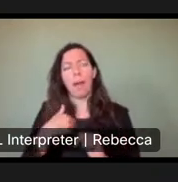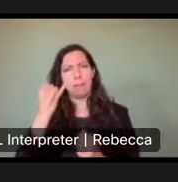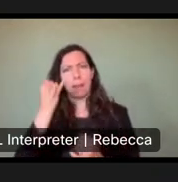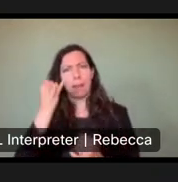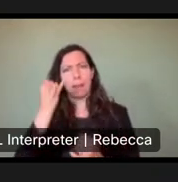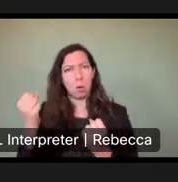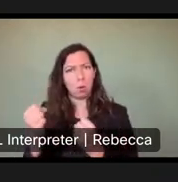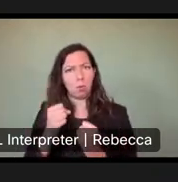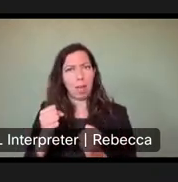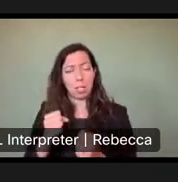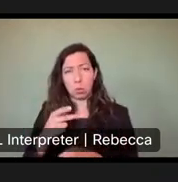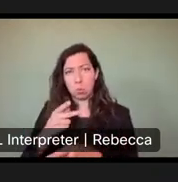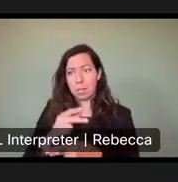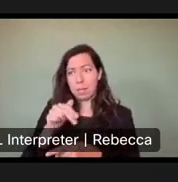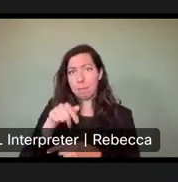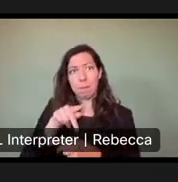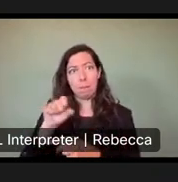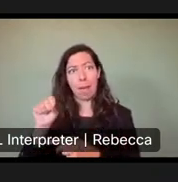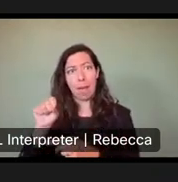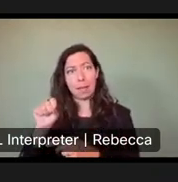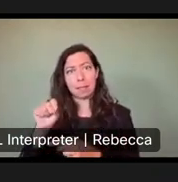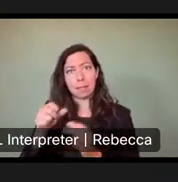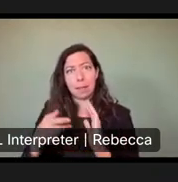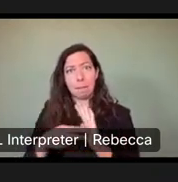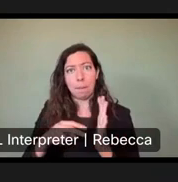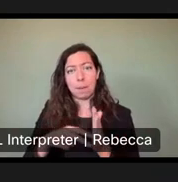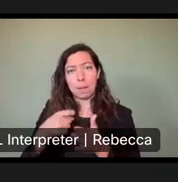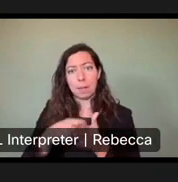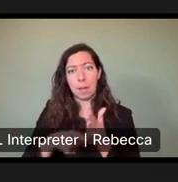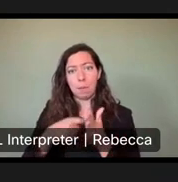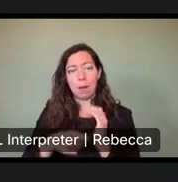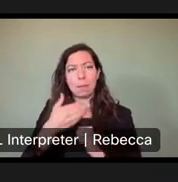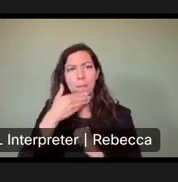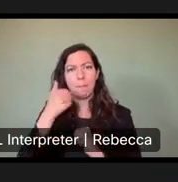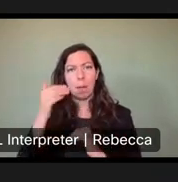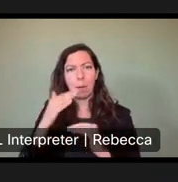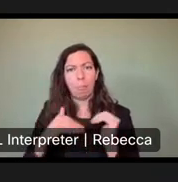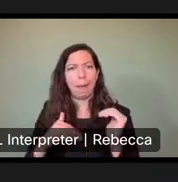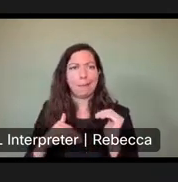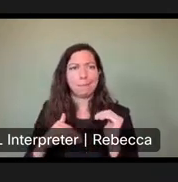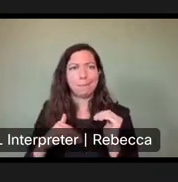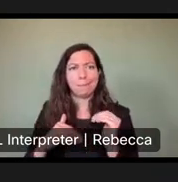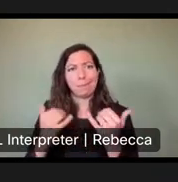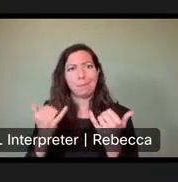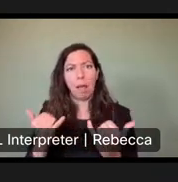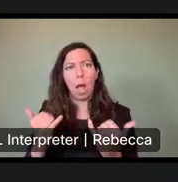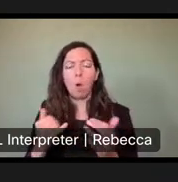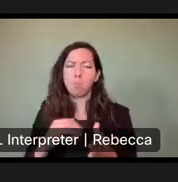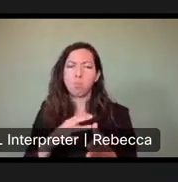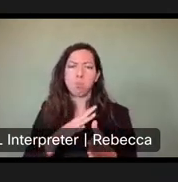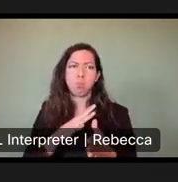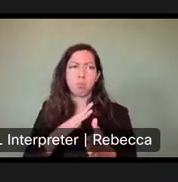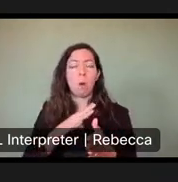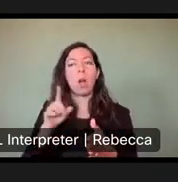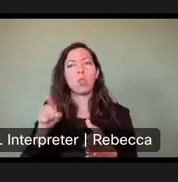potentially keep the pass, but price it, uh, better than it is now. Um, maybe that's something that you can